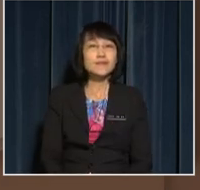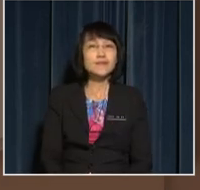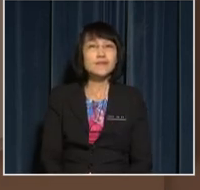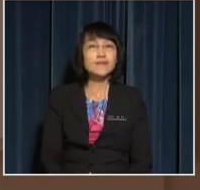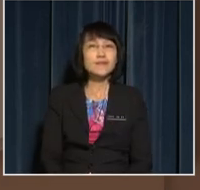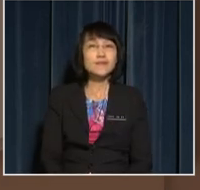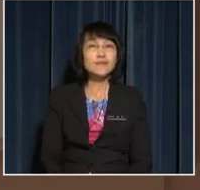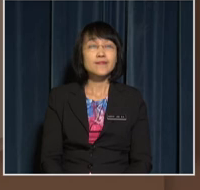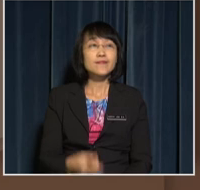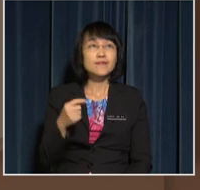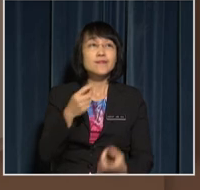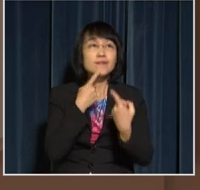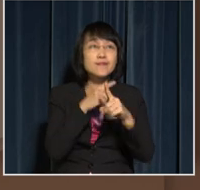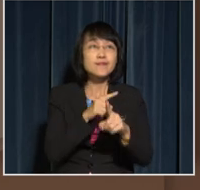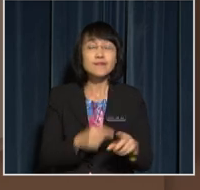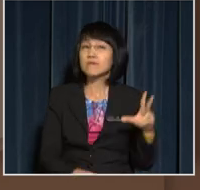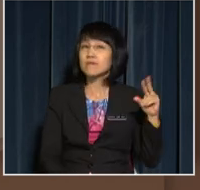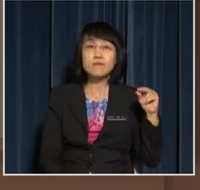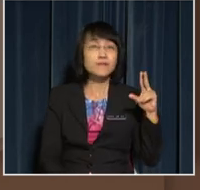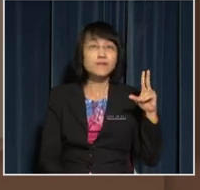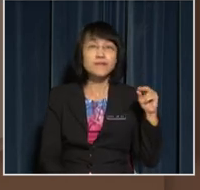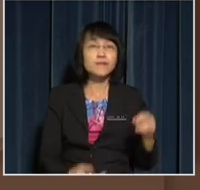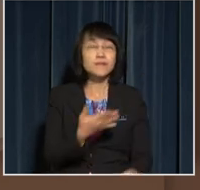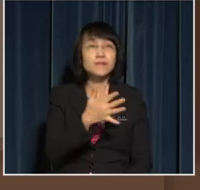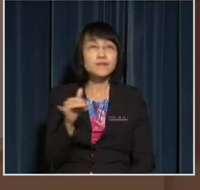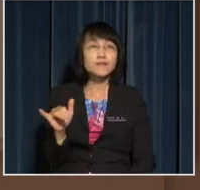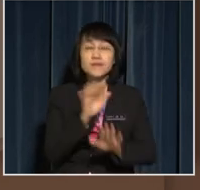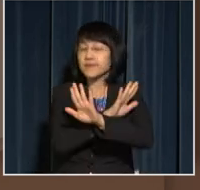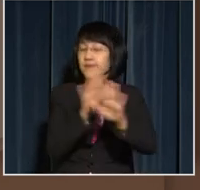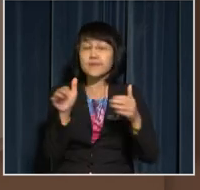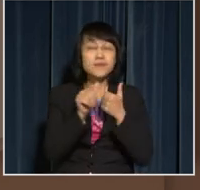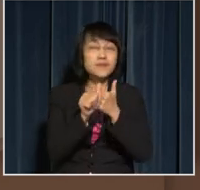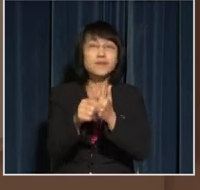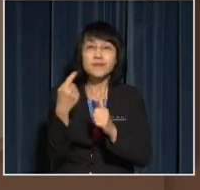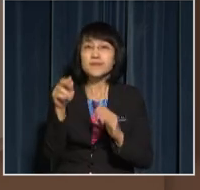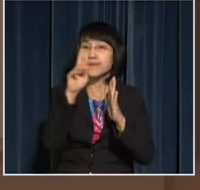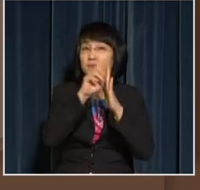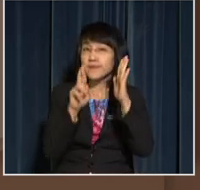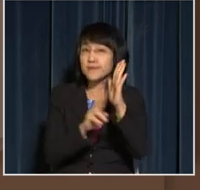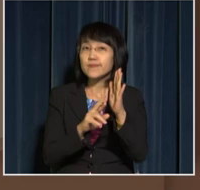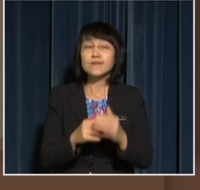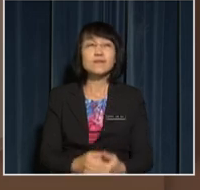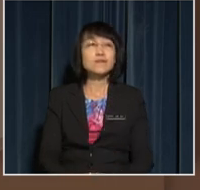The answer is No! They have disobeyed the rules